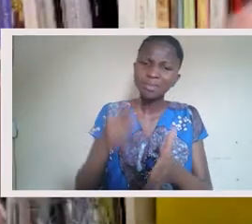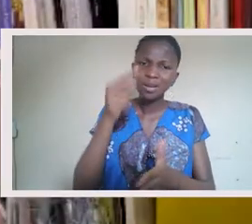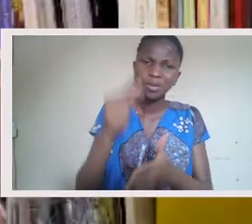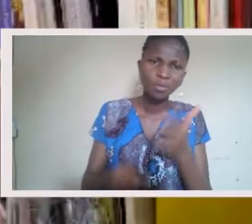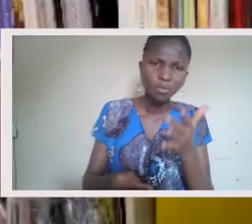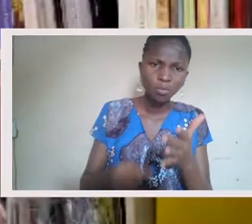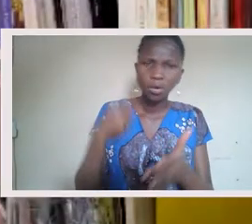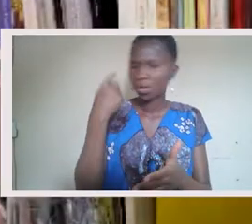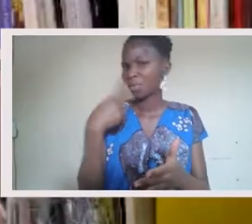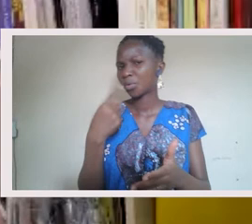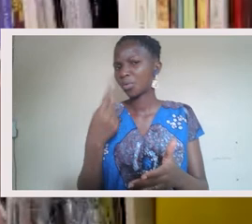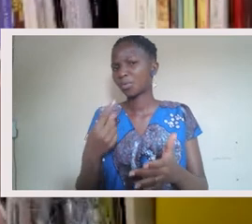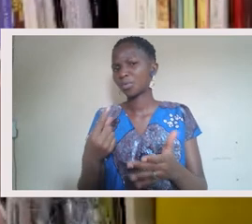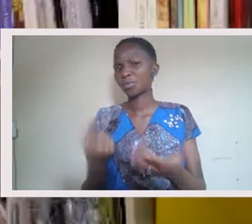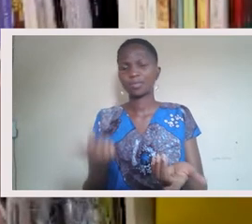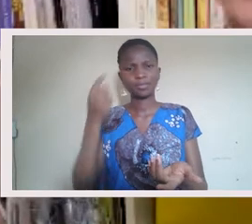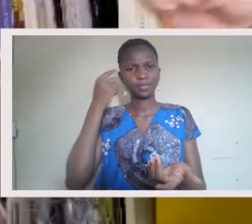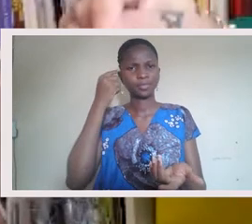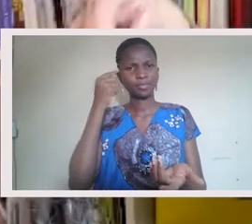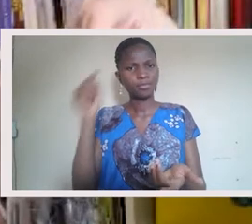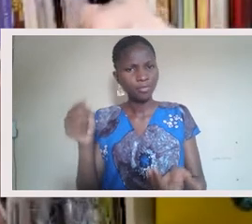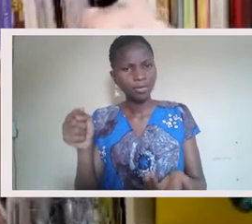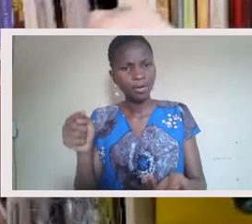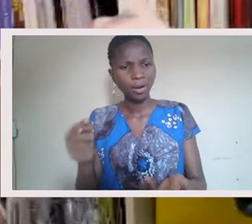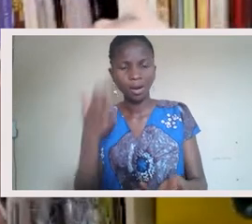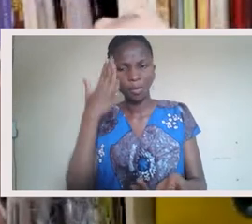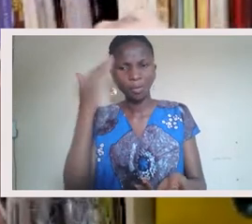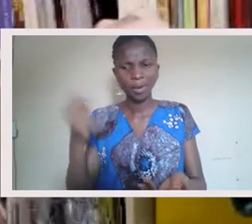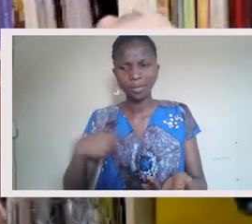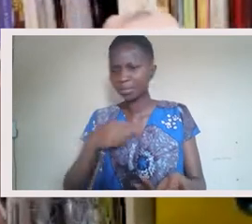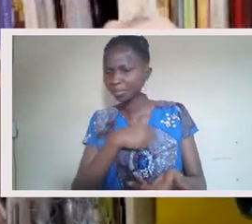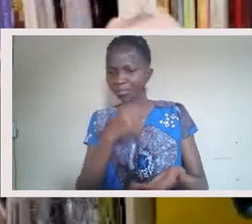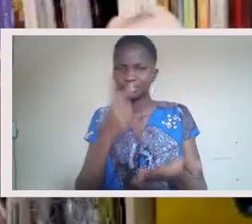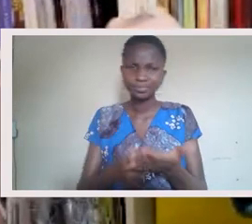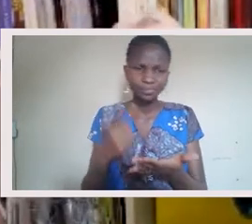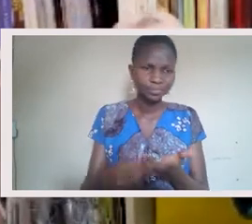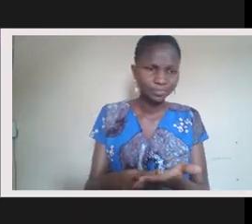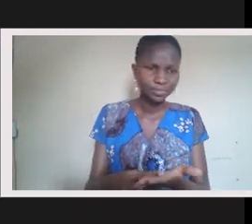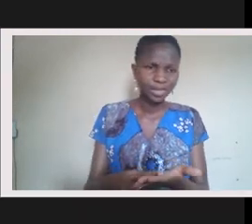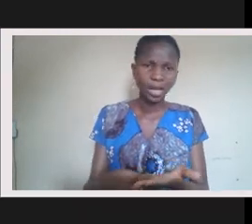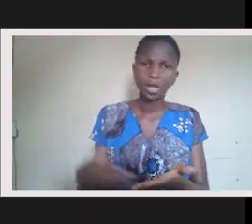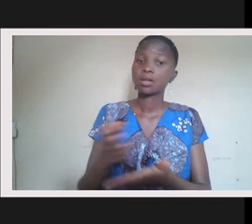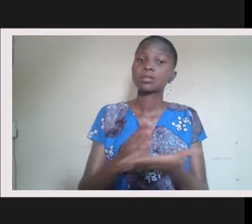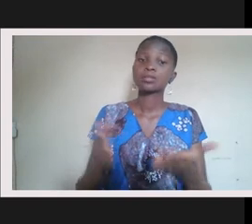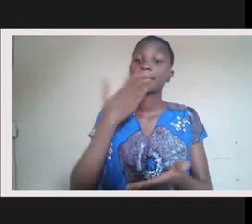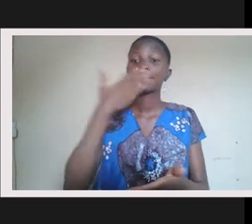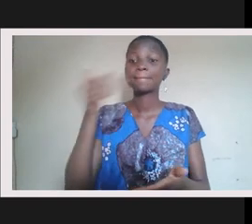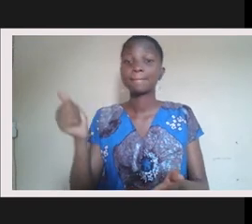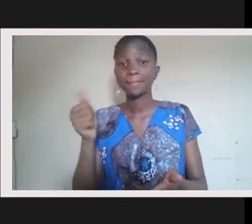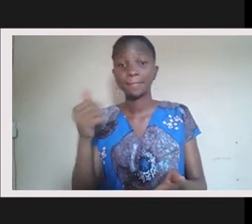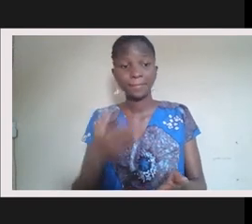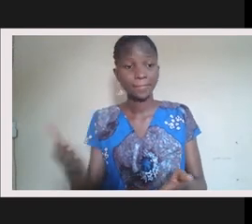And who exactly does that represent? And why exactly is that even a conversation to have? Right. Right.